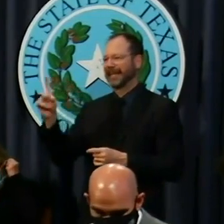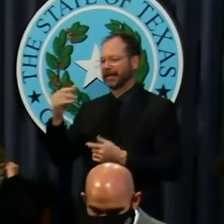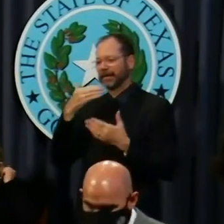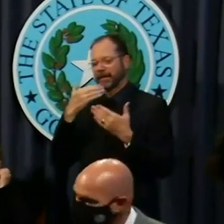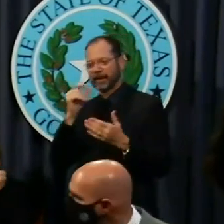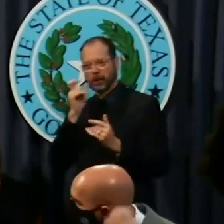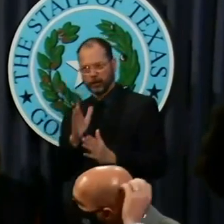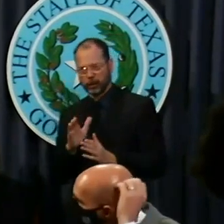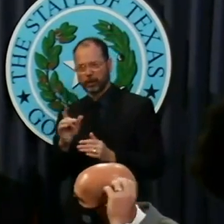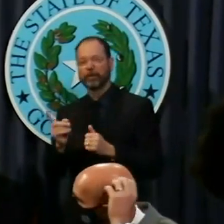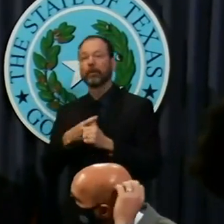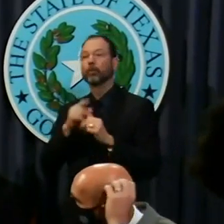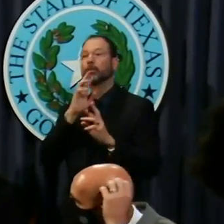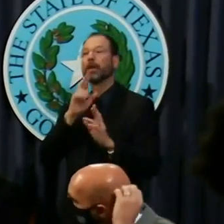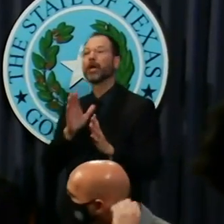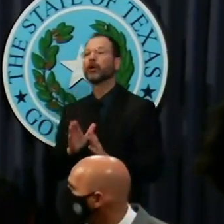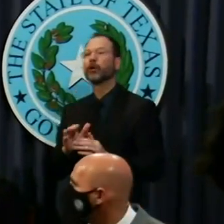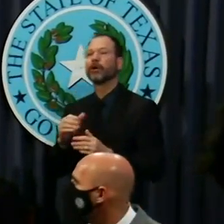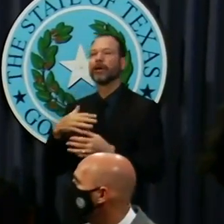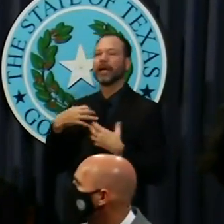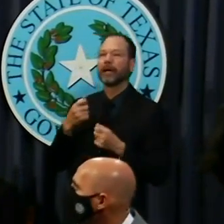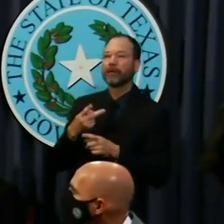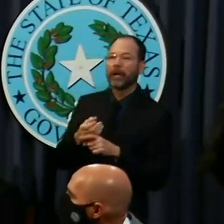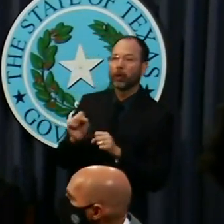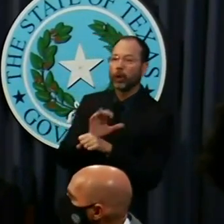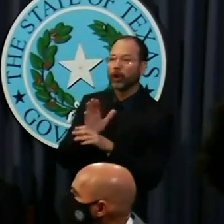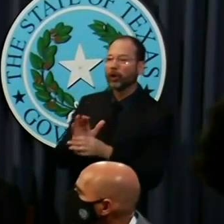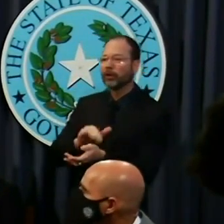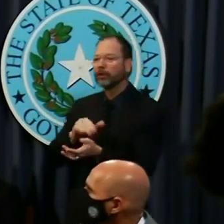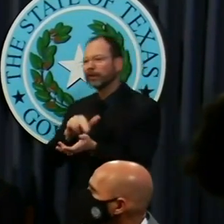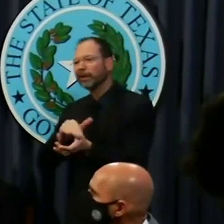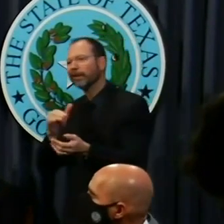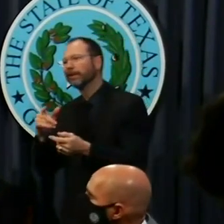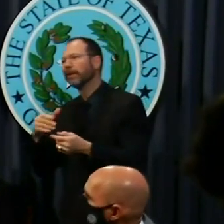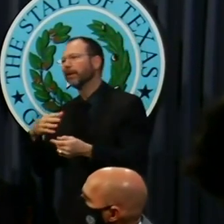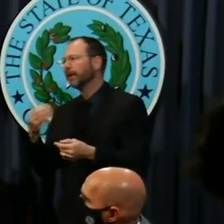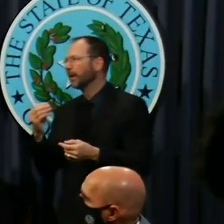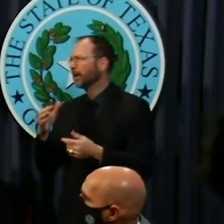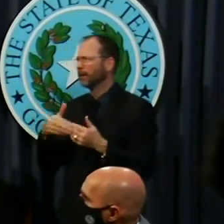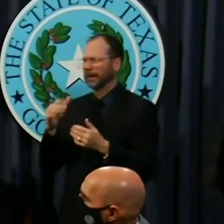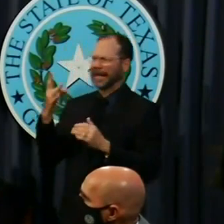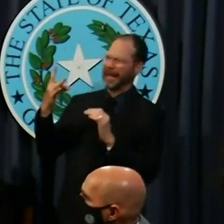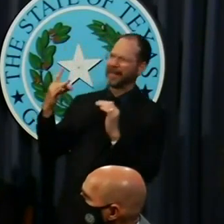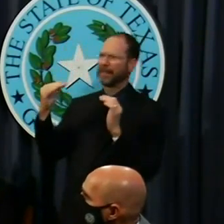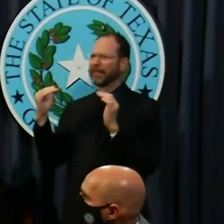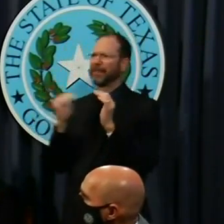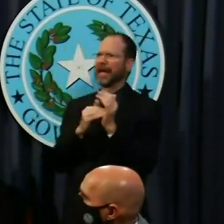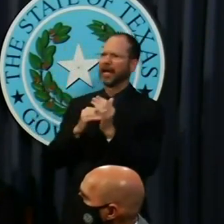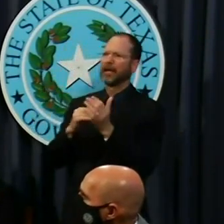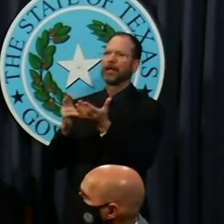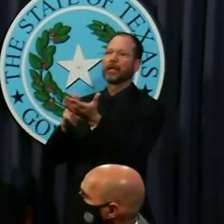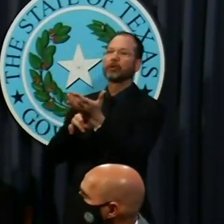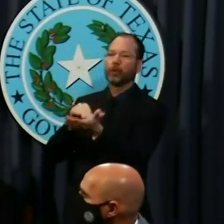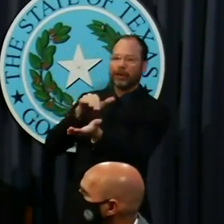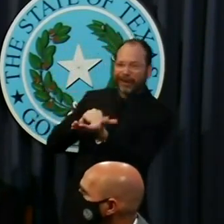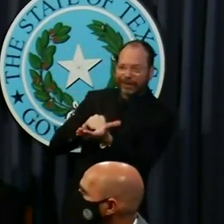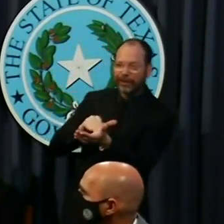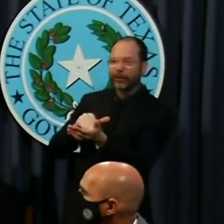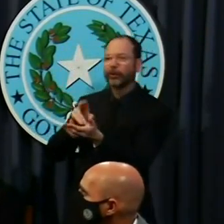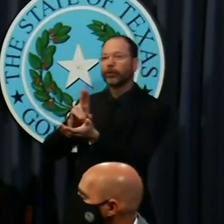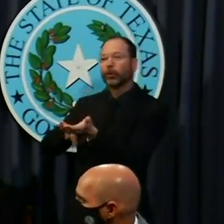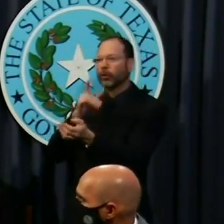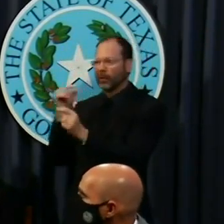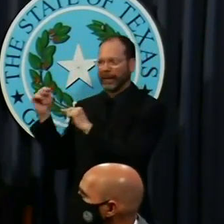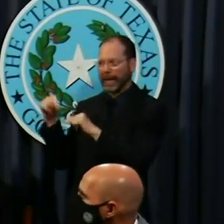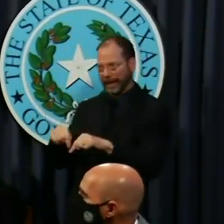And for all of the first responders and healthcare workers that are out there, thank you. Especially the almost 8,000 contract doctors and nurses that came